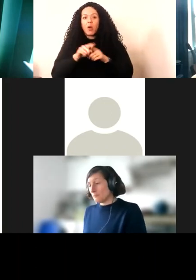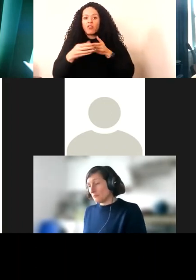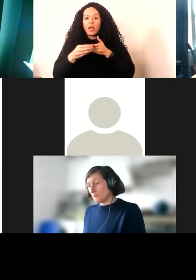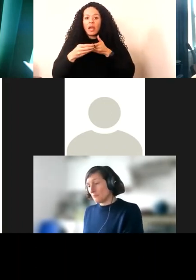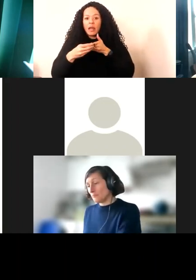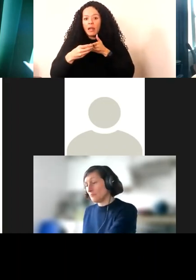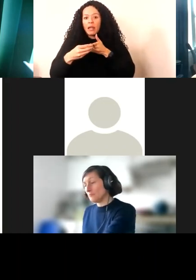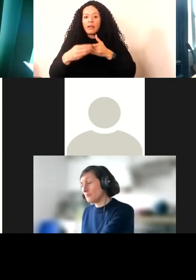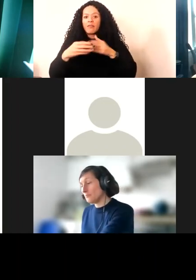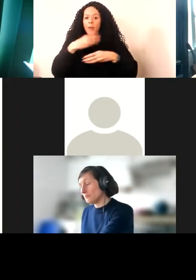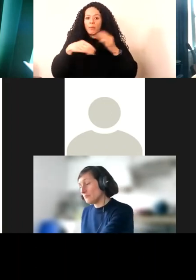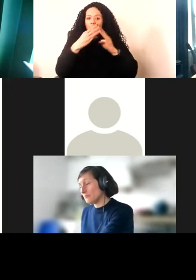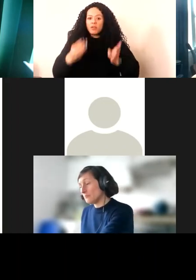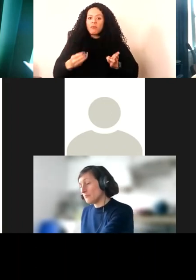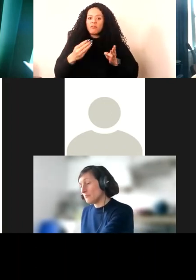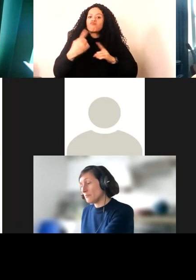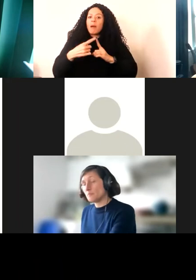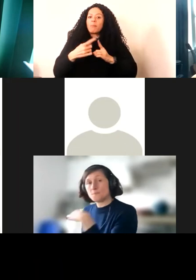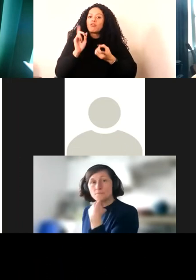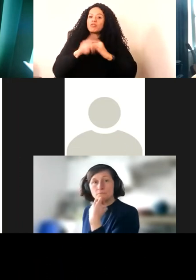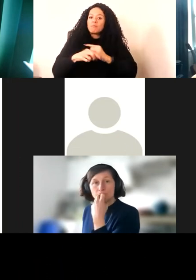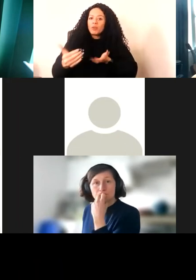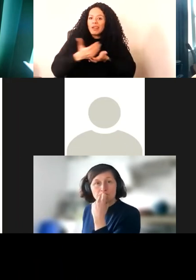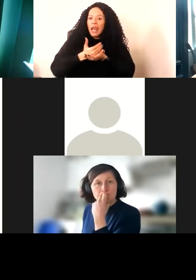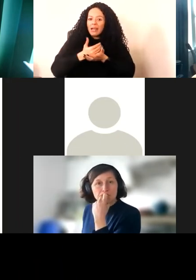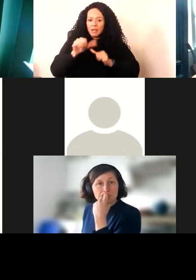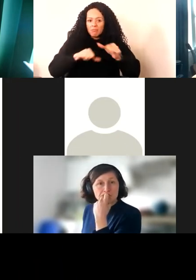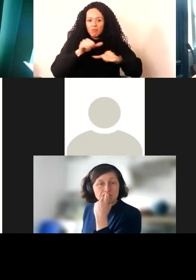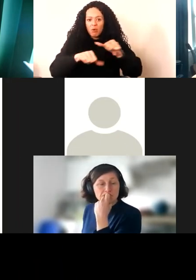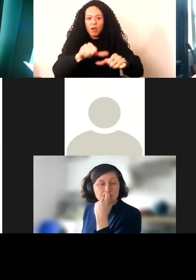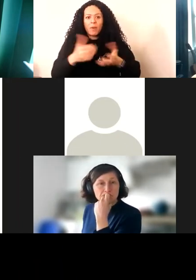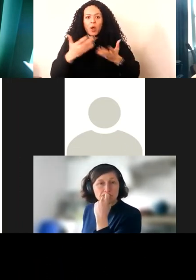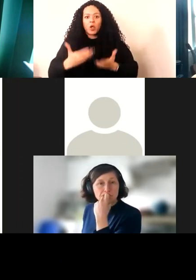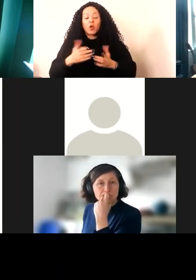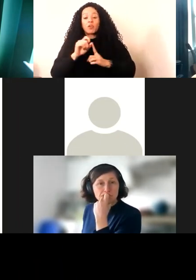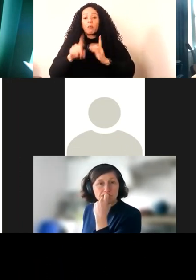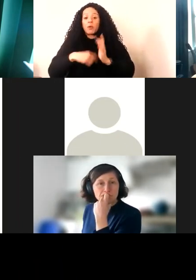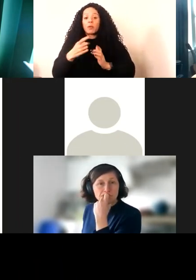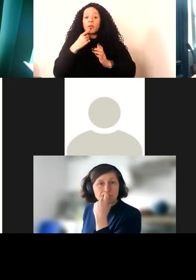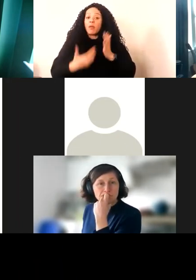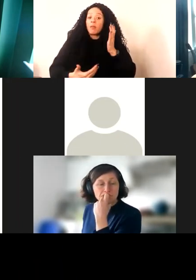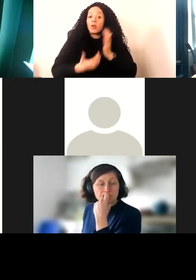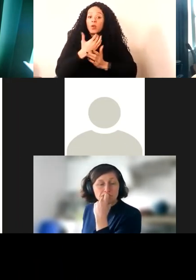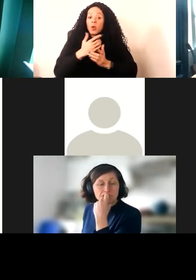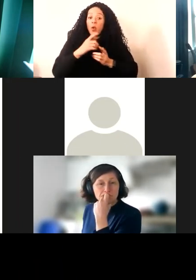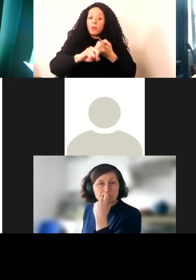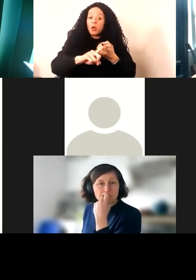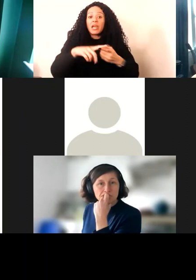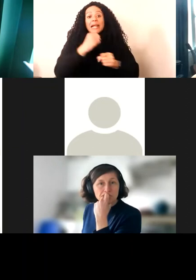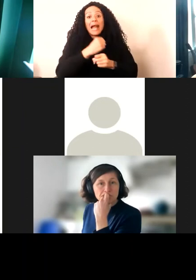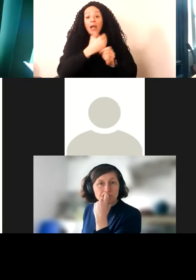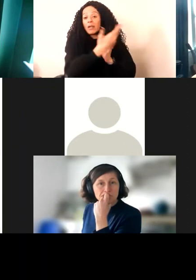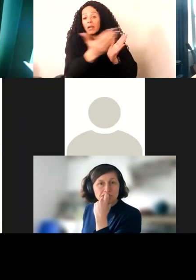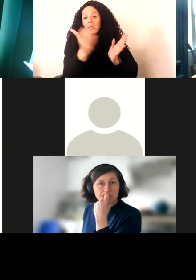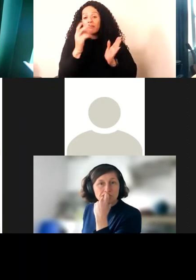Response Collecting Programme and her current projects include a new permanent gallery for the 20th and 21st